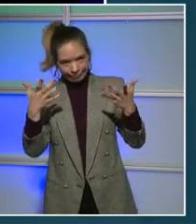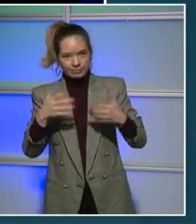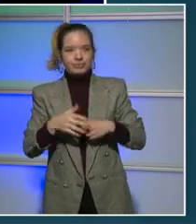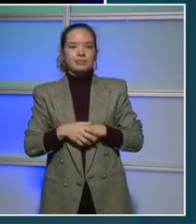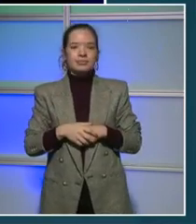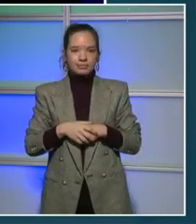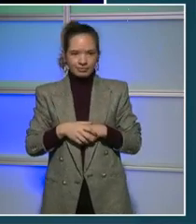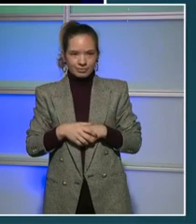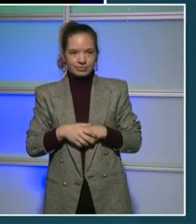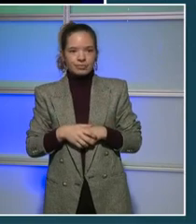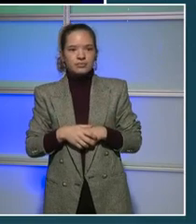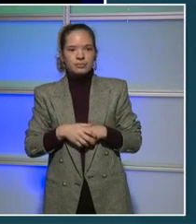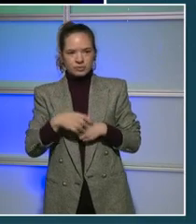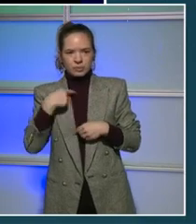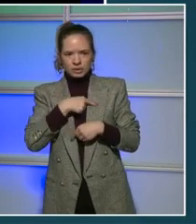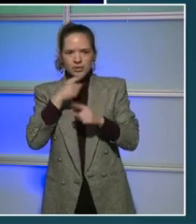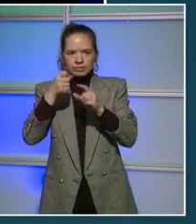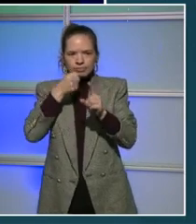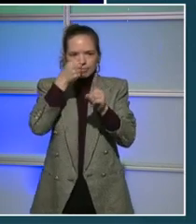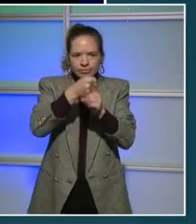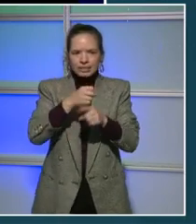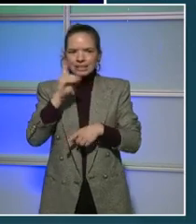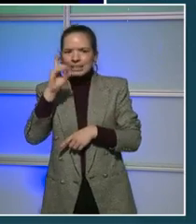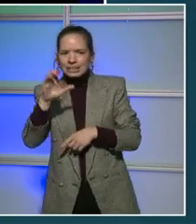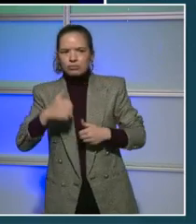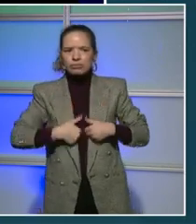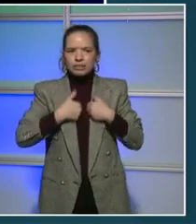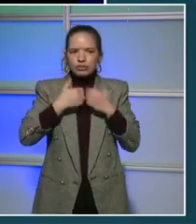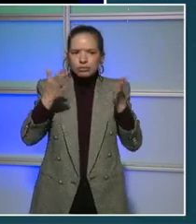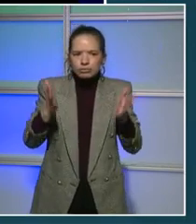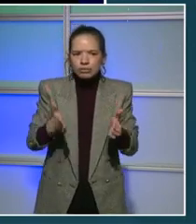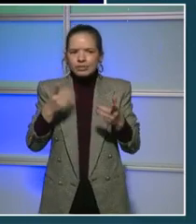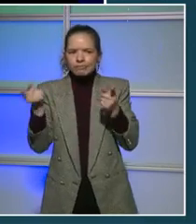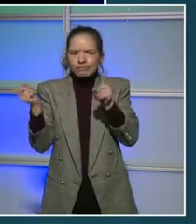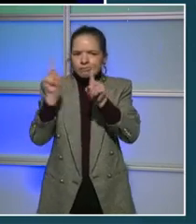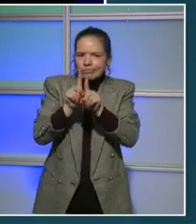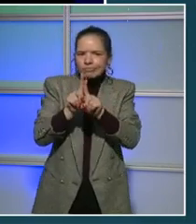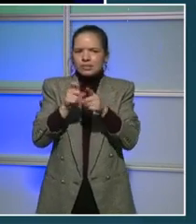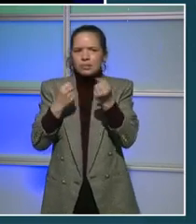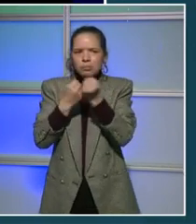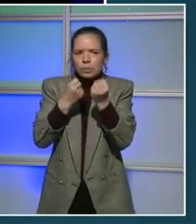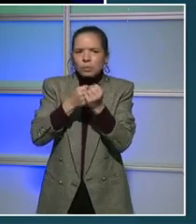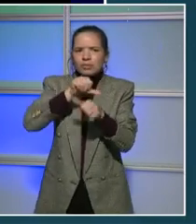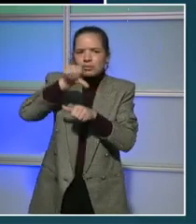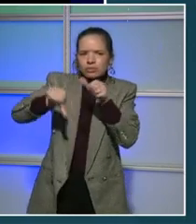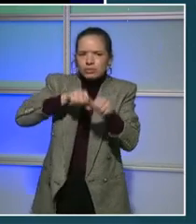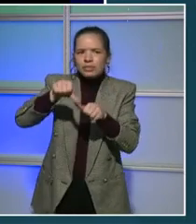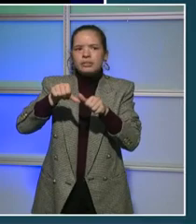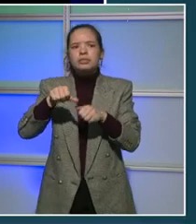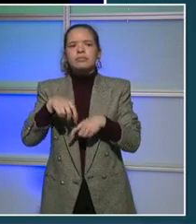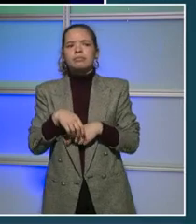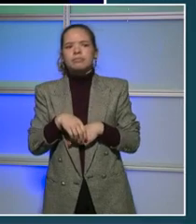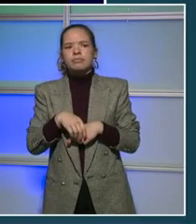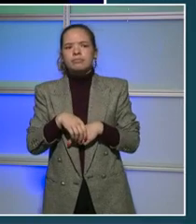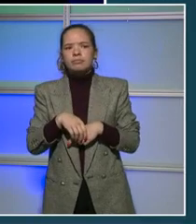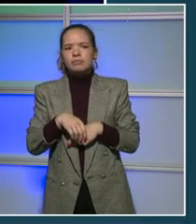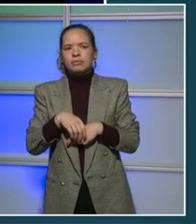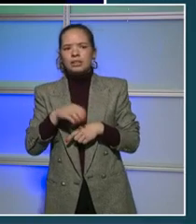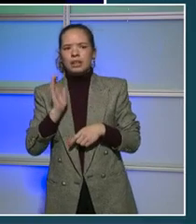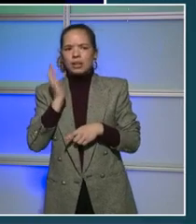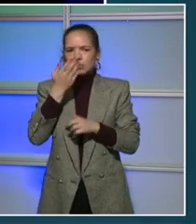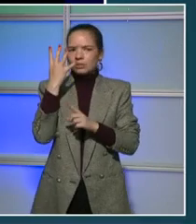residents, and we stood shoulder to shoulder with each other to make sure that our immigrant